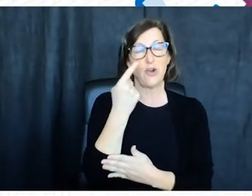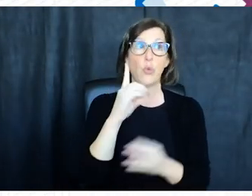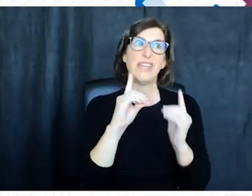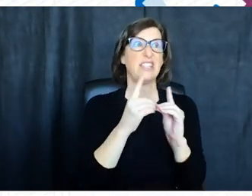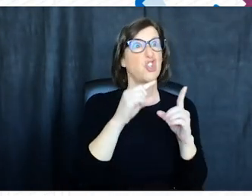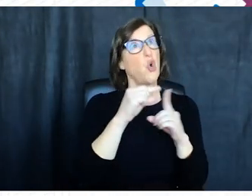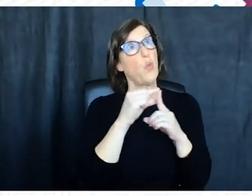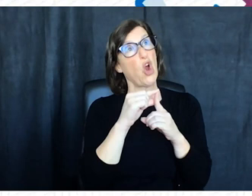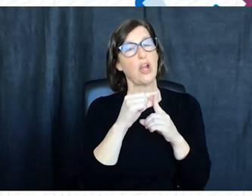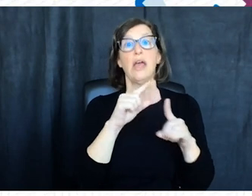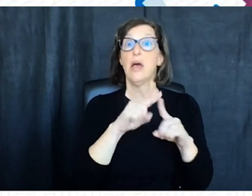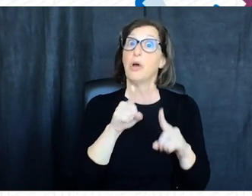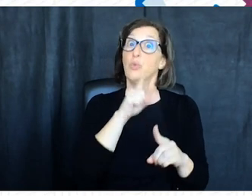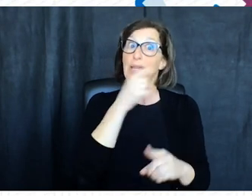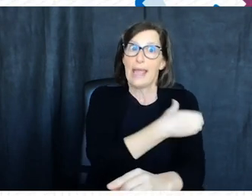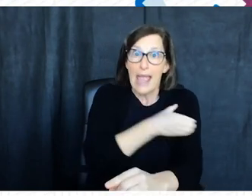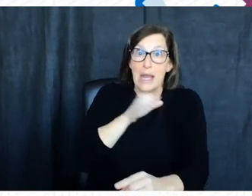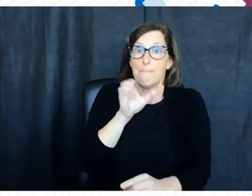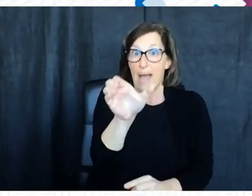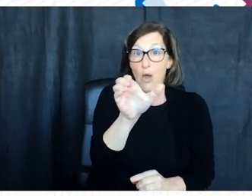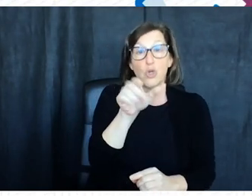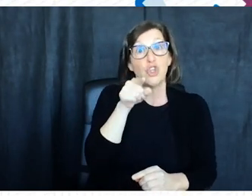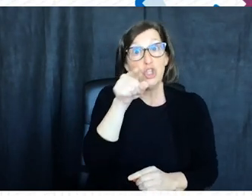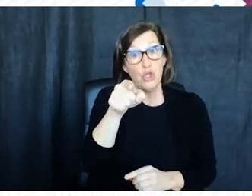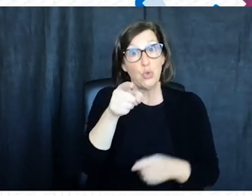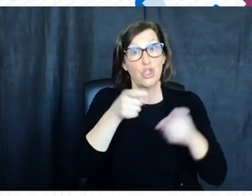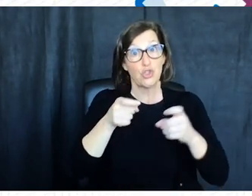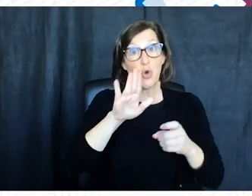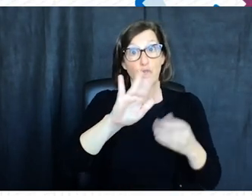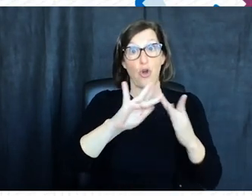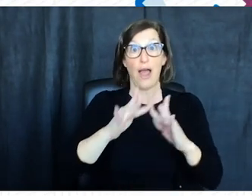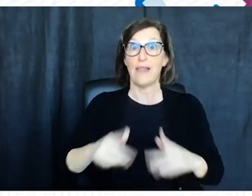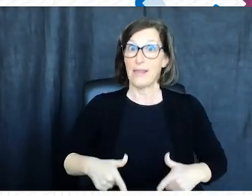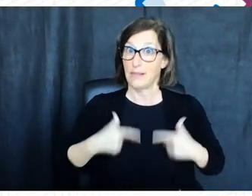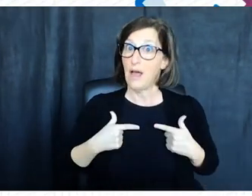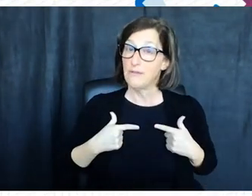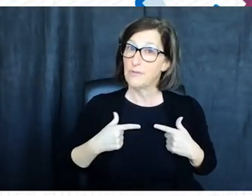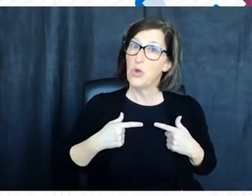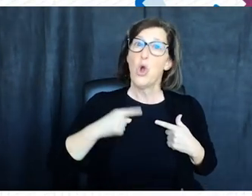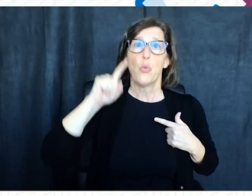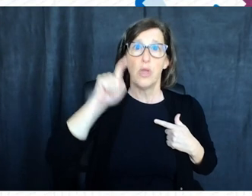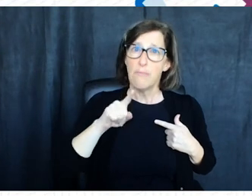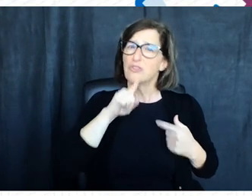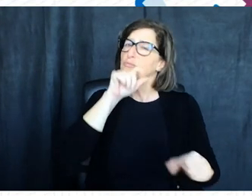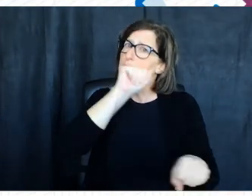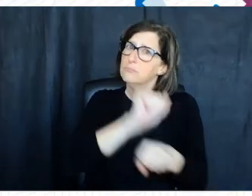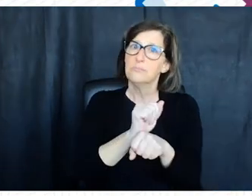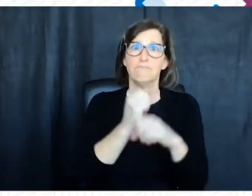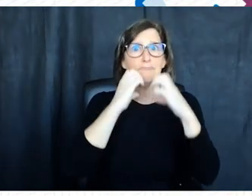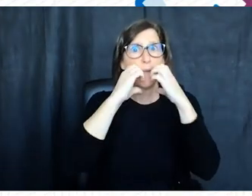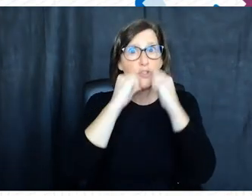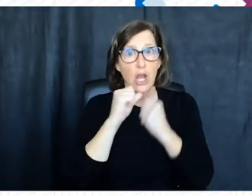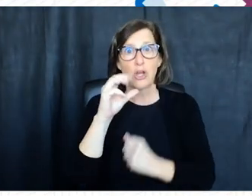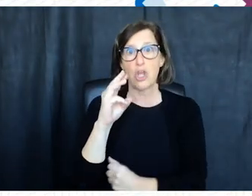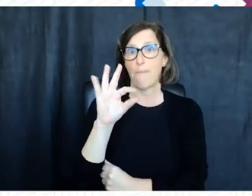not just a digital buzzword it's a means to empower ourselves and regain control over our online lives we must wholeheartedly